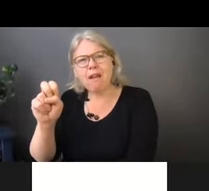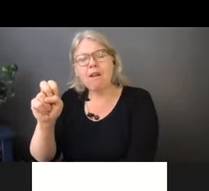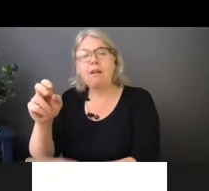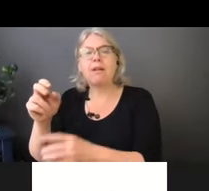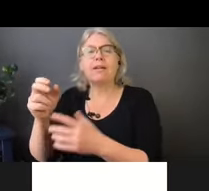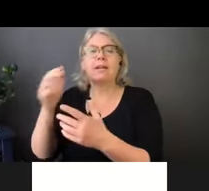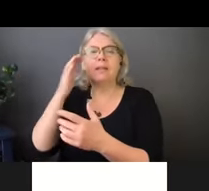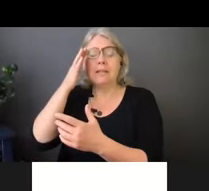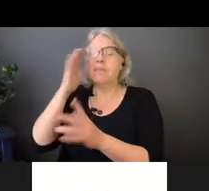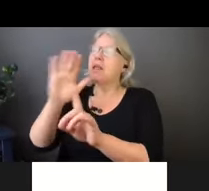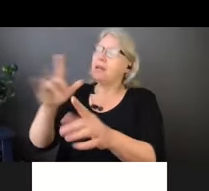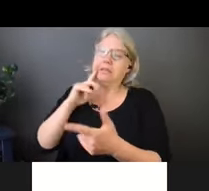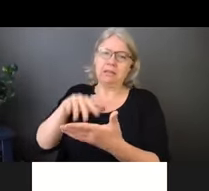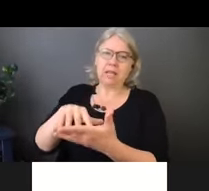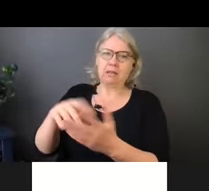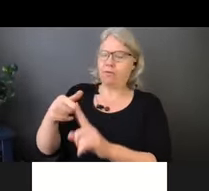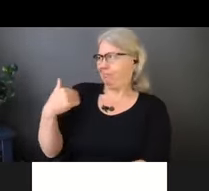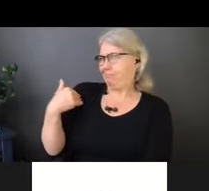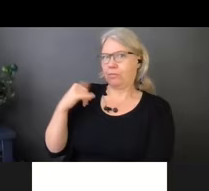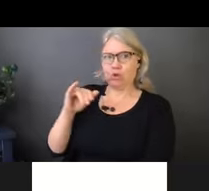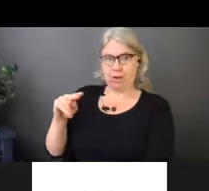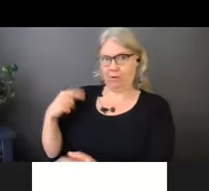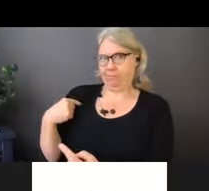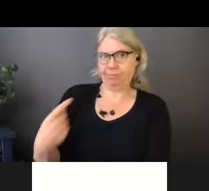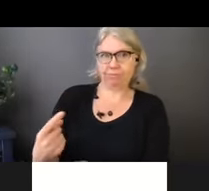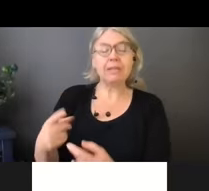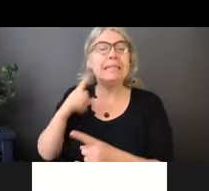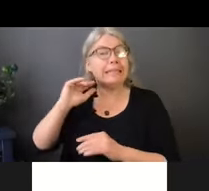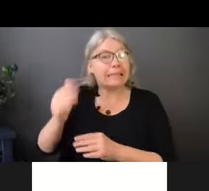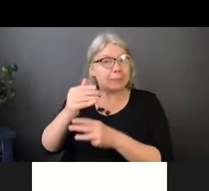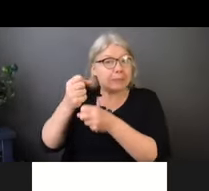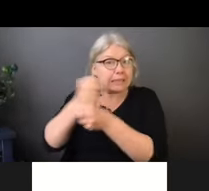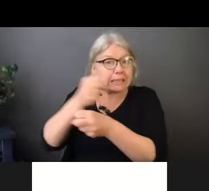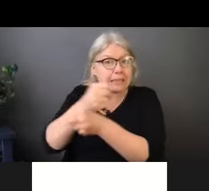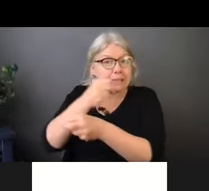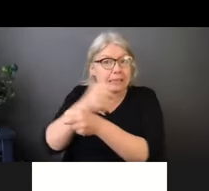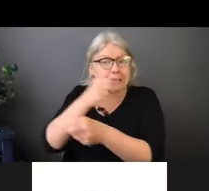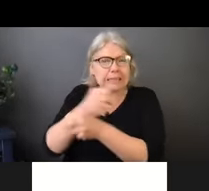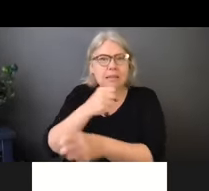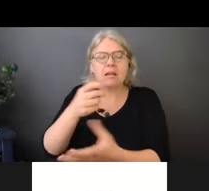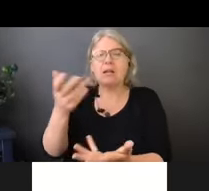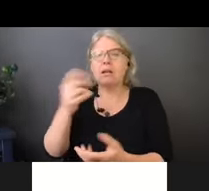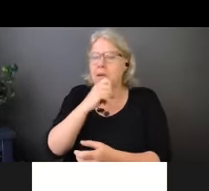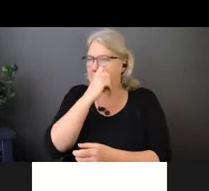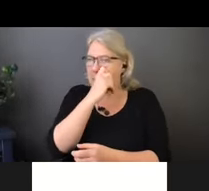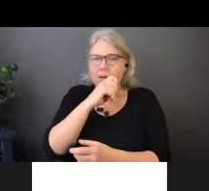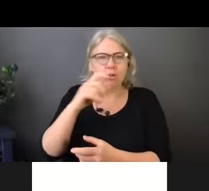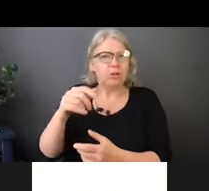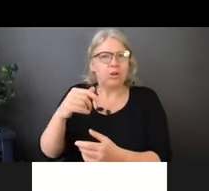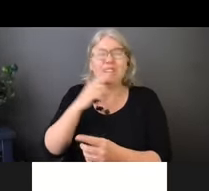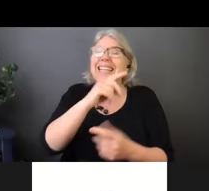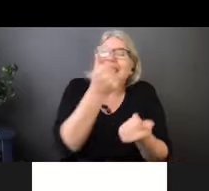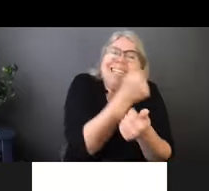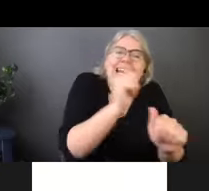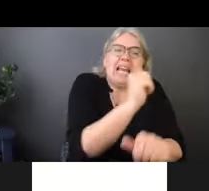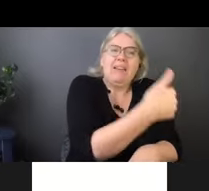talking about from January, our stats to date, um, are far less than what the normal statistics would be for any vaccine